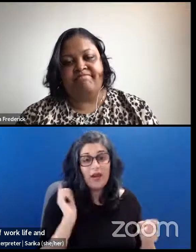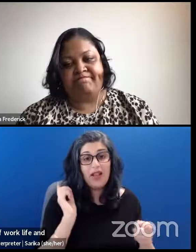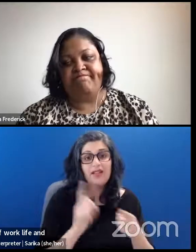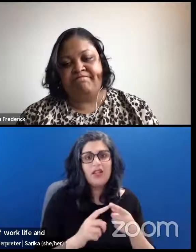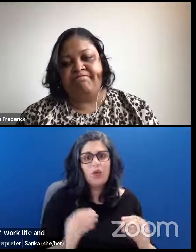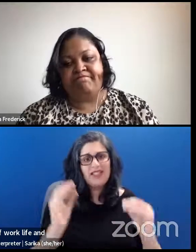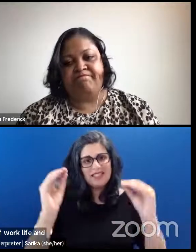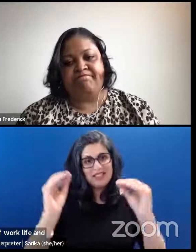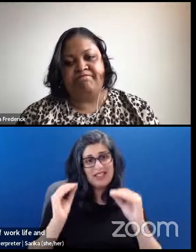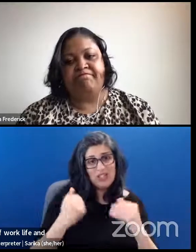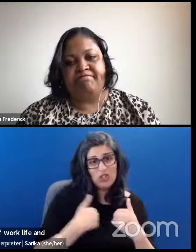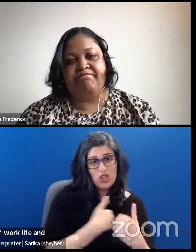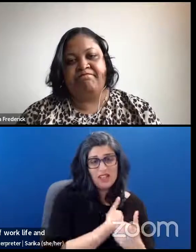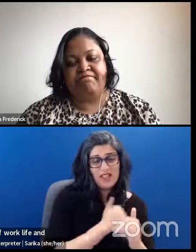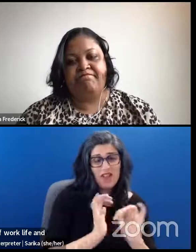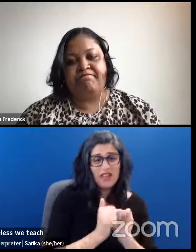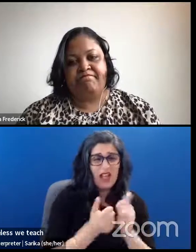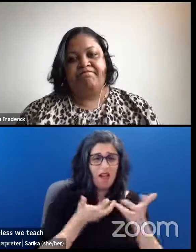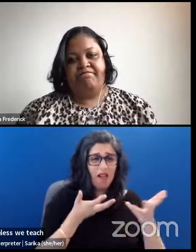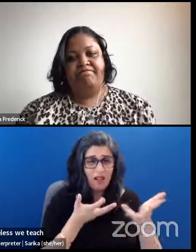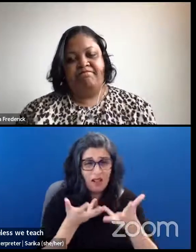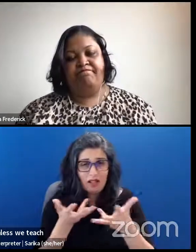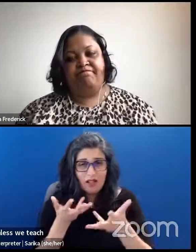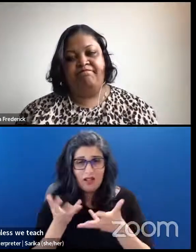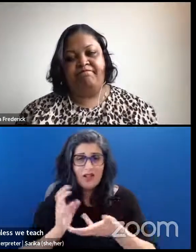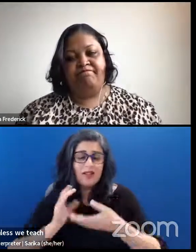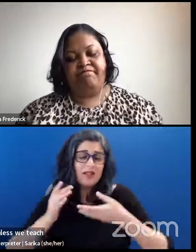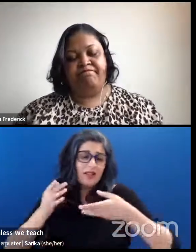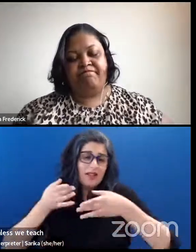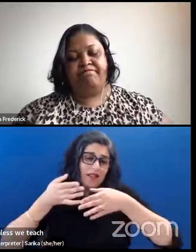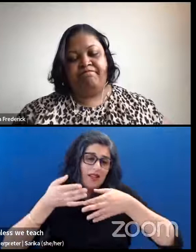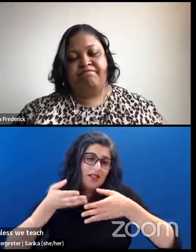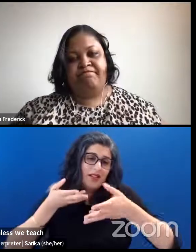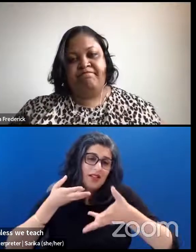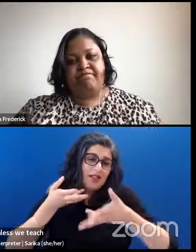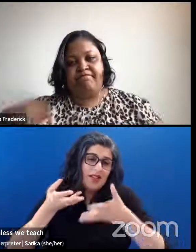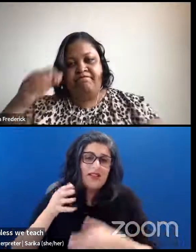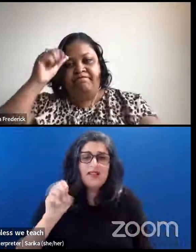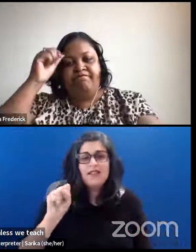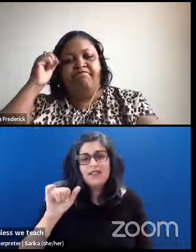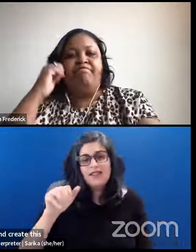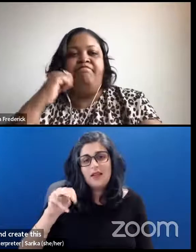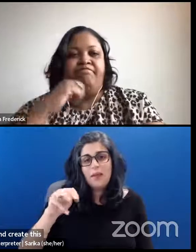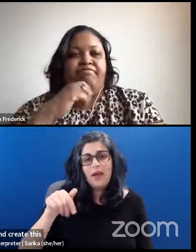how to move and create the cyclicity between this sympathetic and parasympathetic tone.